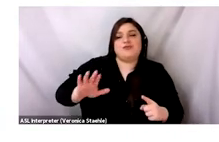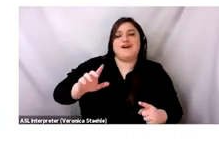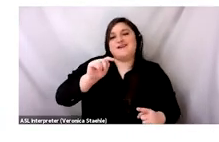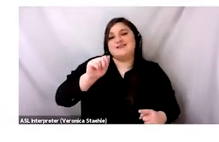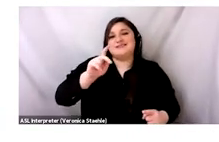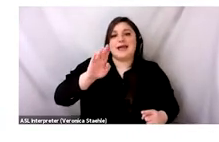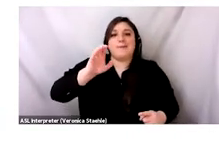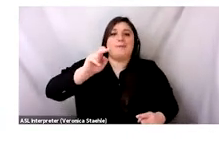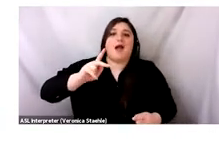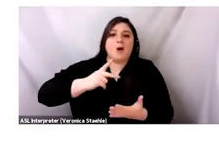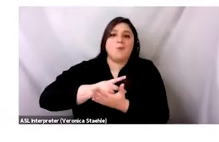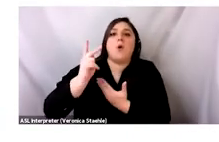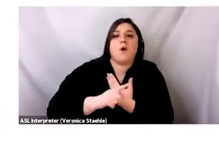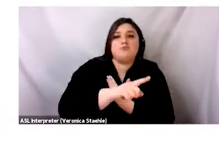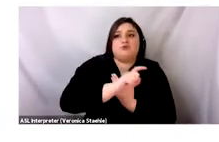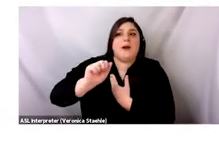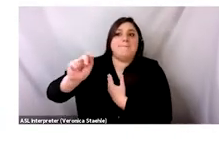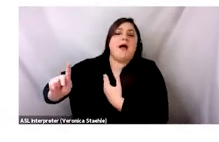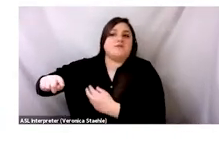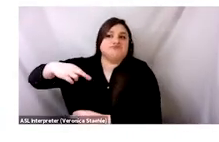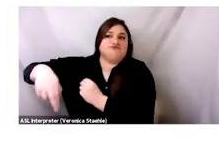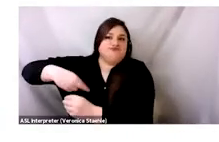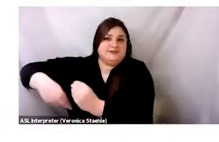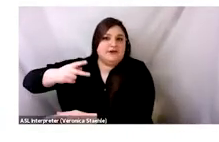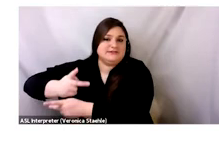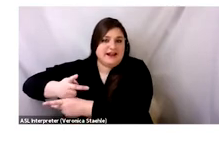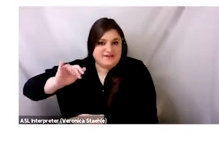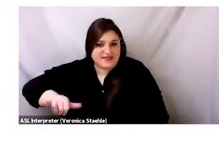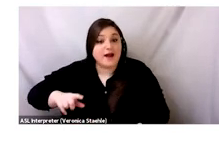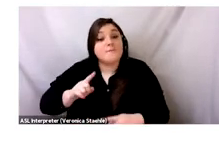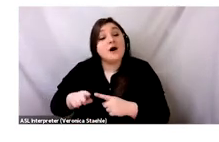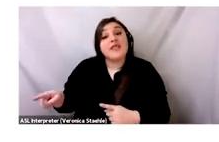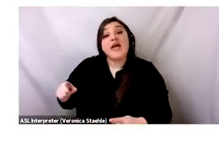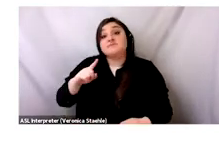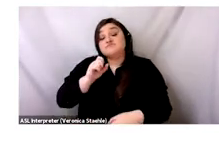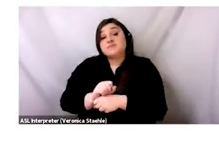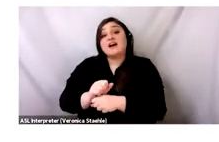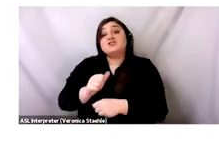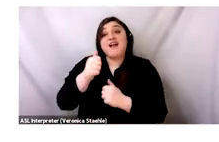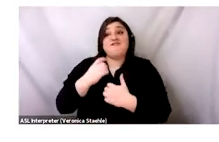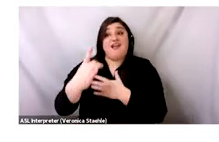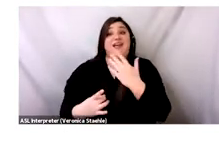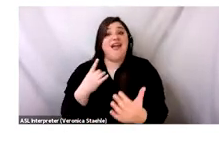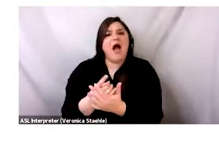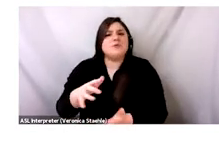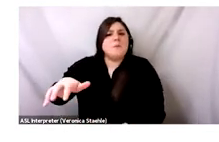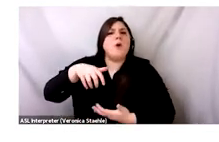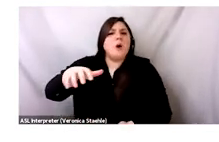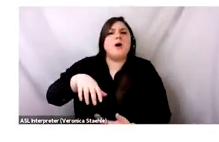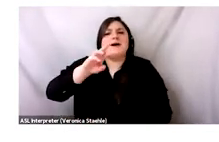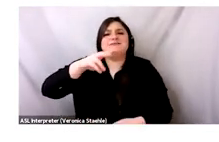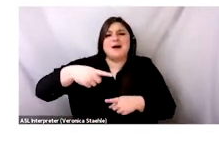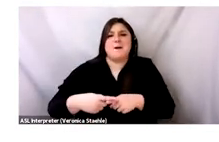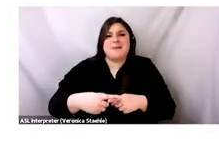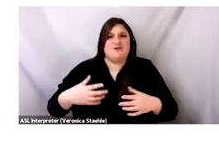take-back programs. So in this article, they were saying that employees sort through more than 6,000 pounds of clothing per eight-hour shift.